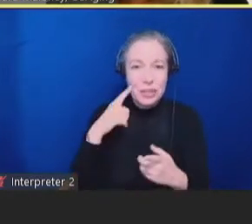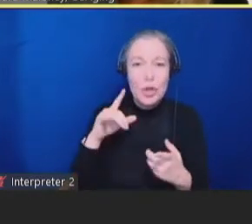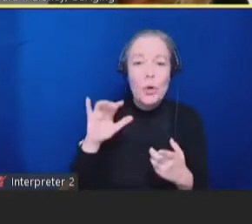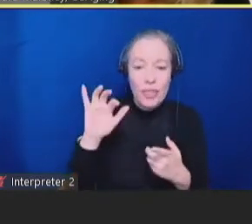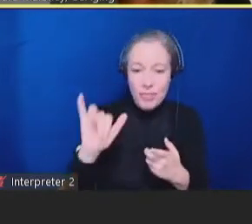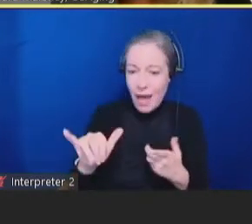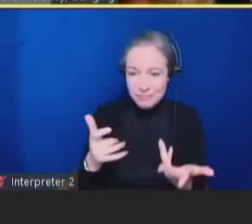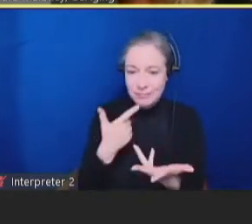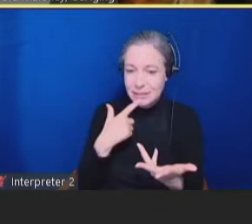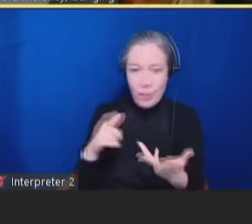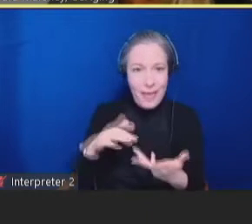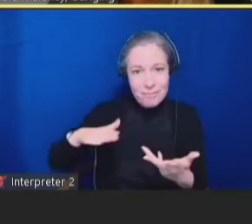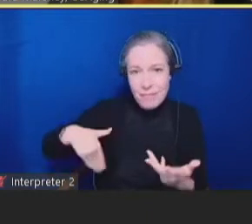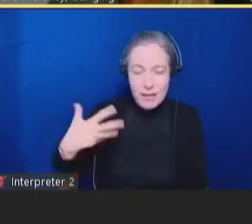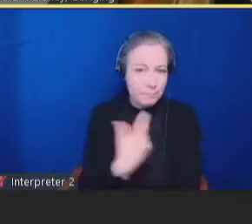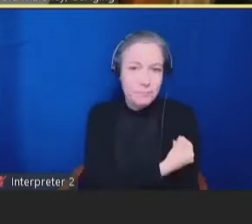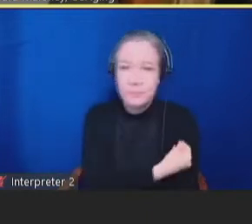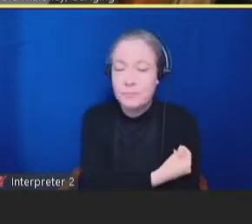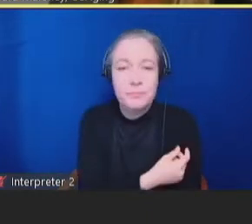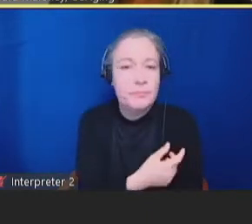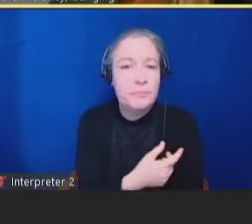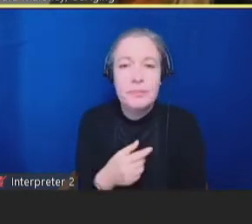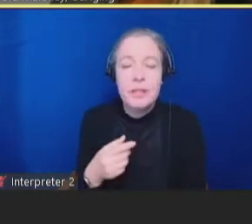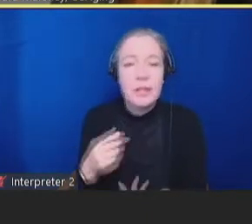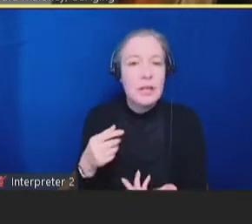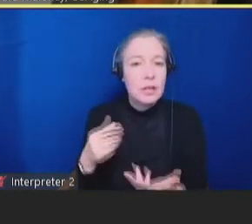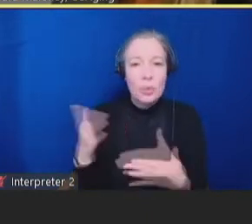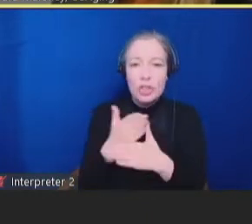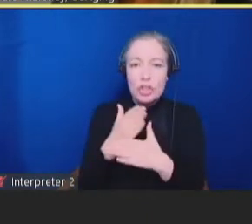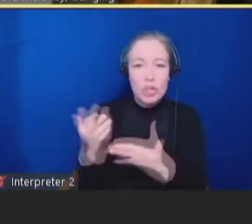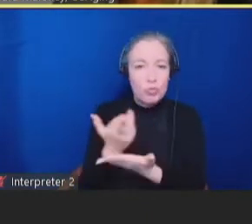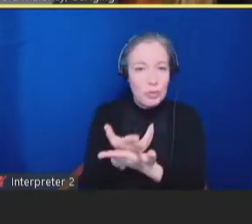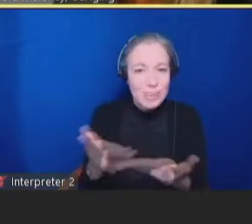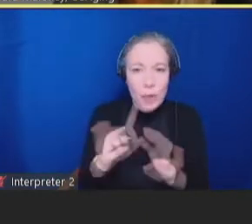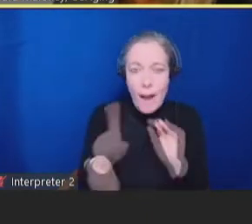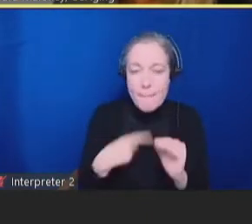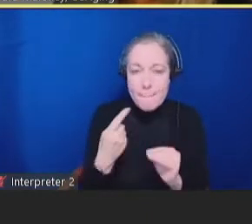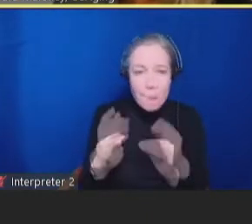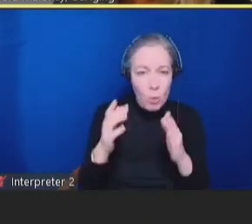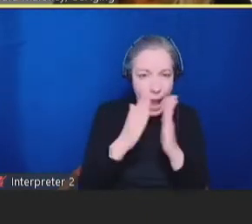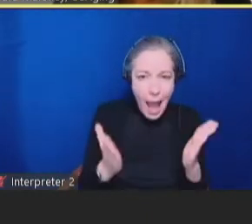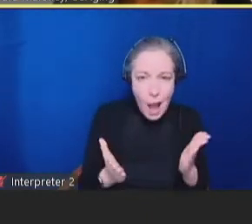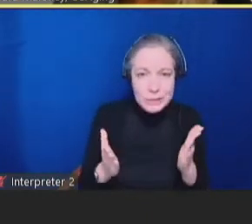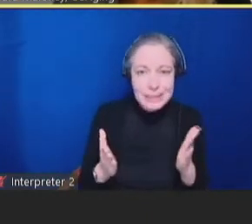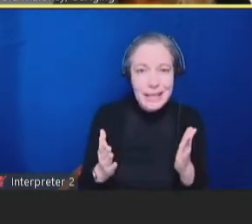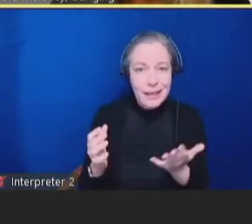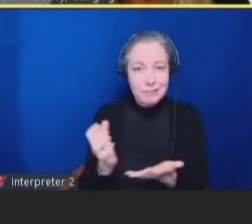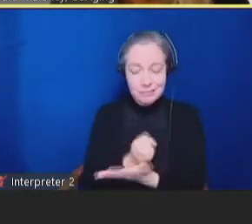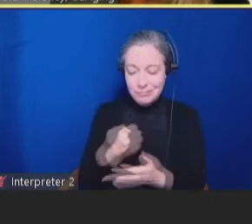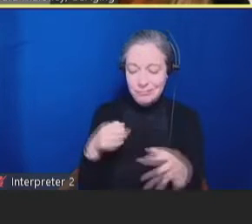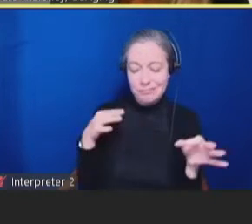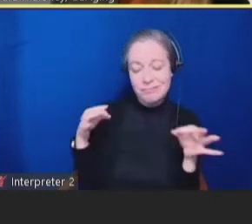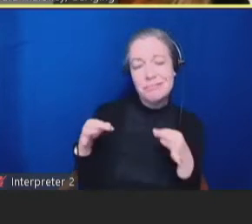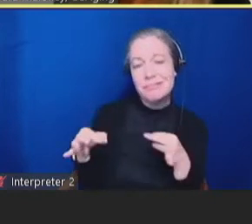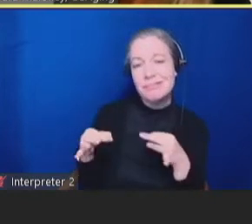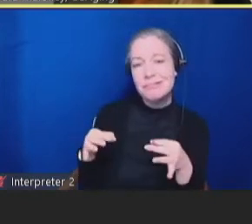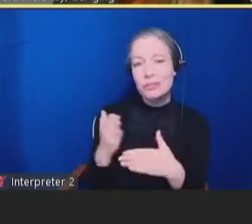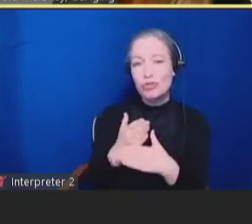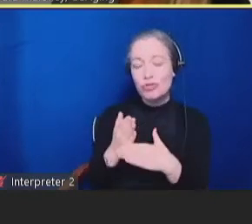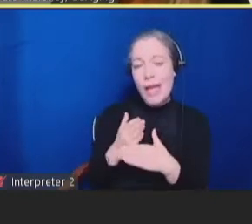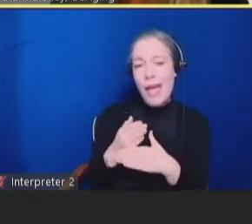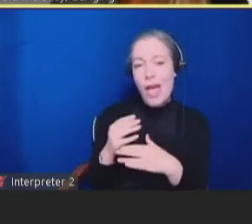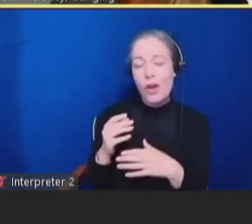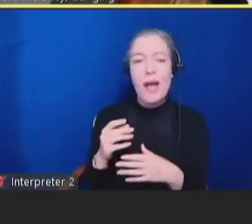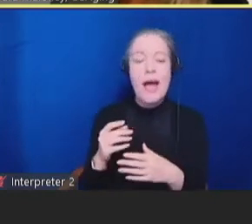or the vaccine. They were able to share resources about housing and provide them with a cold Coca-Cola after their vaccine